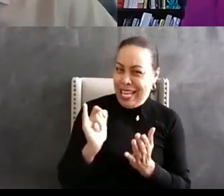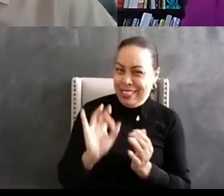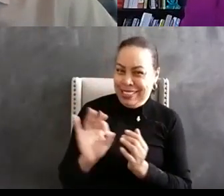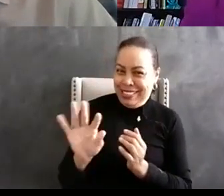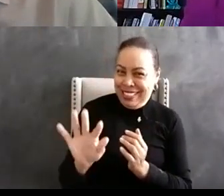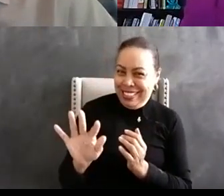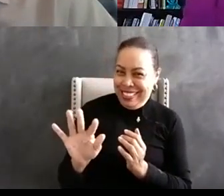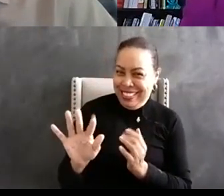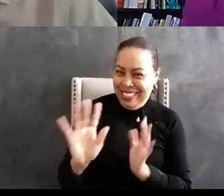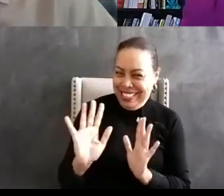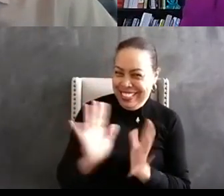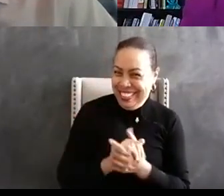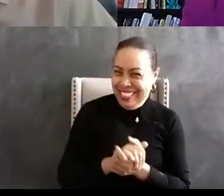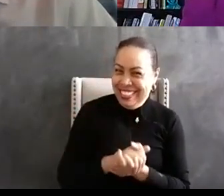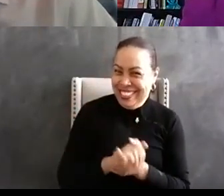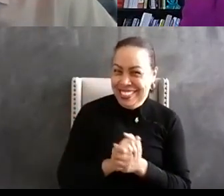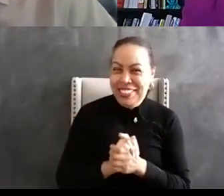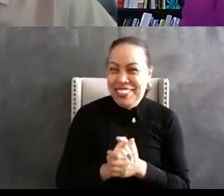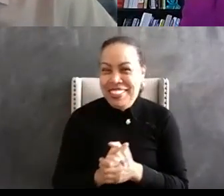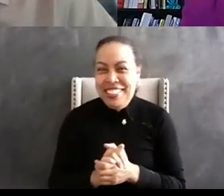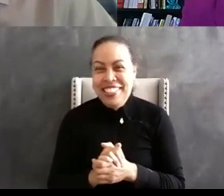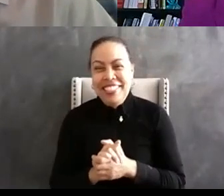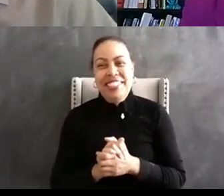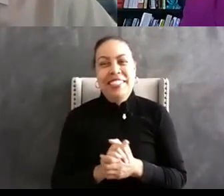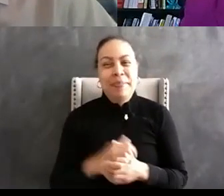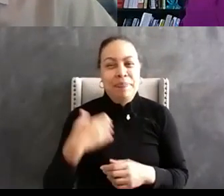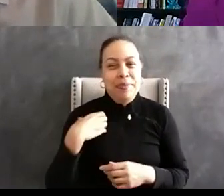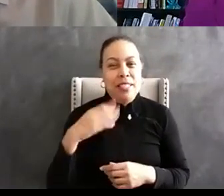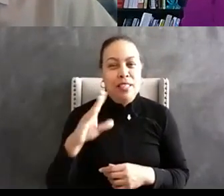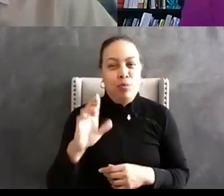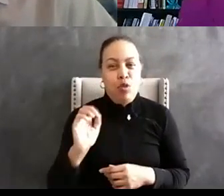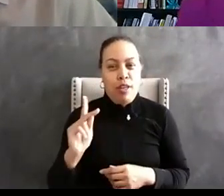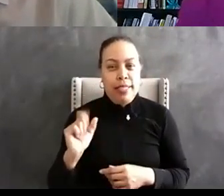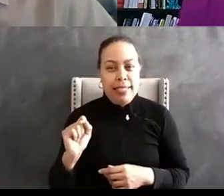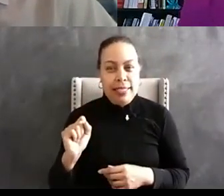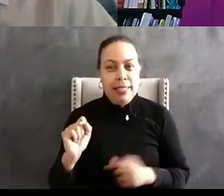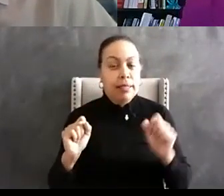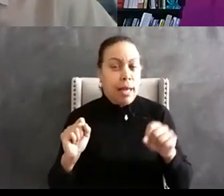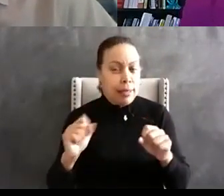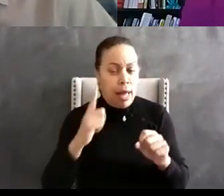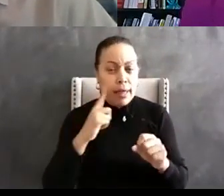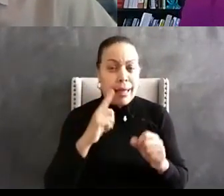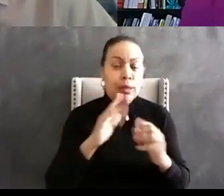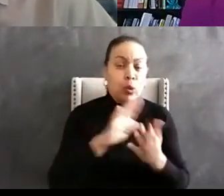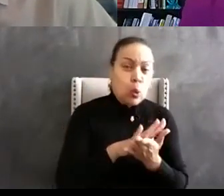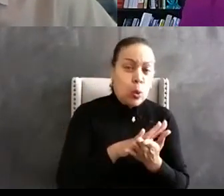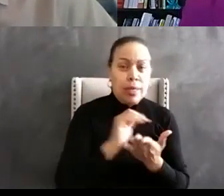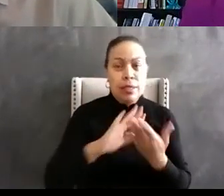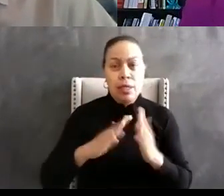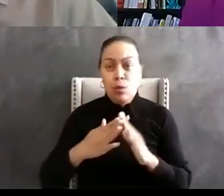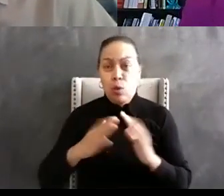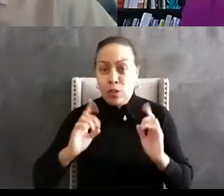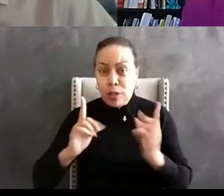link in area so um I think it should be taught in schools and community education programs in court